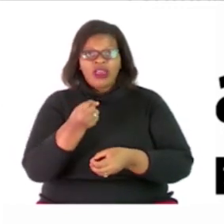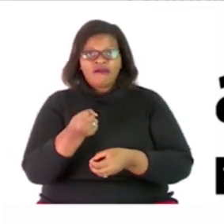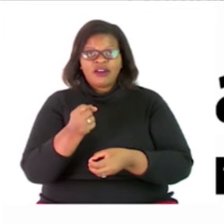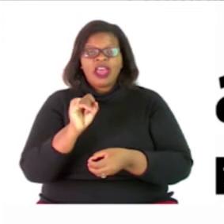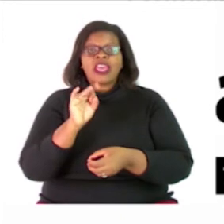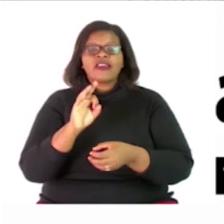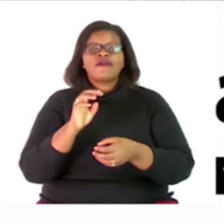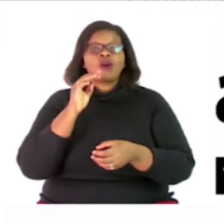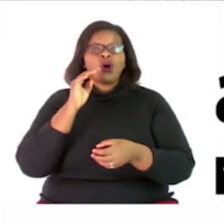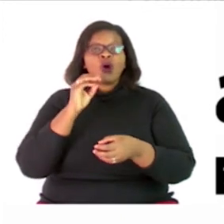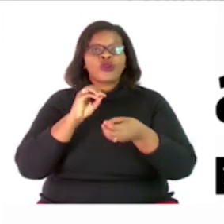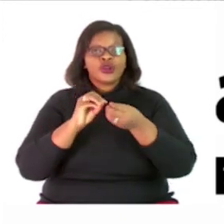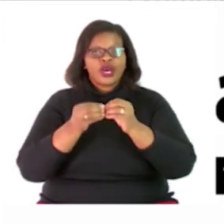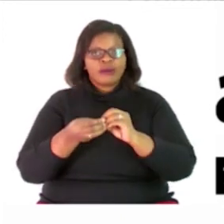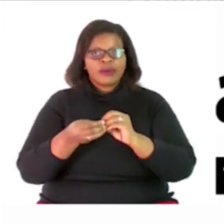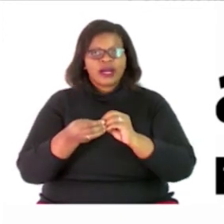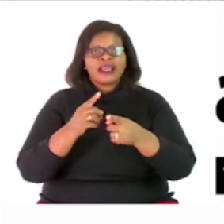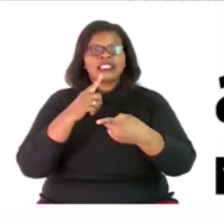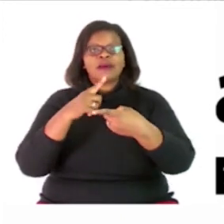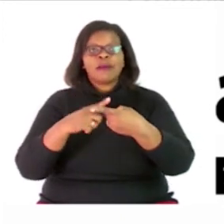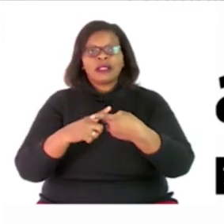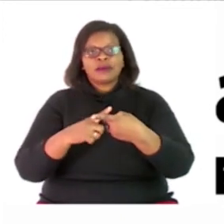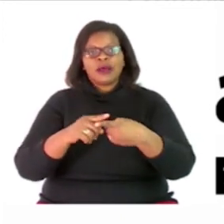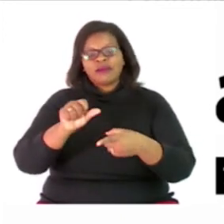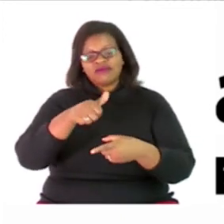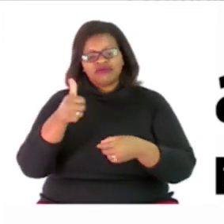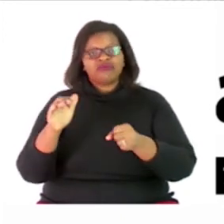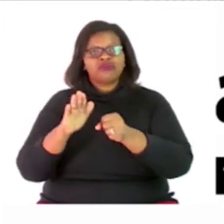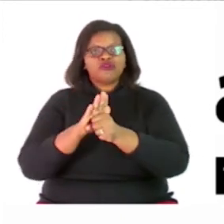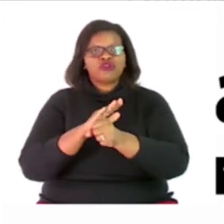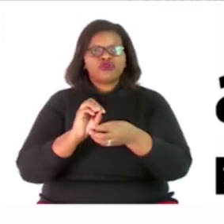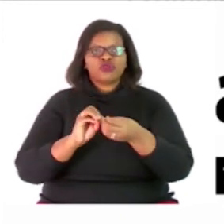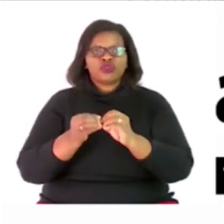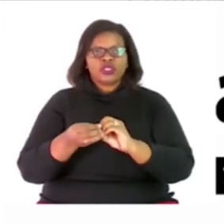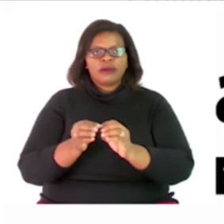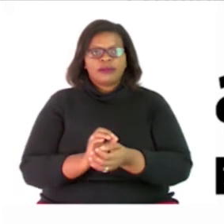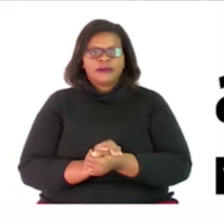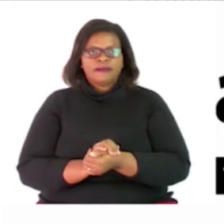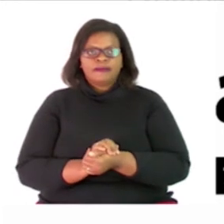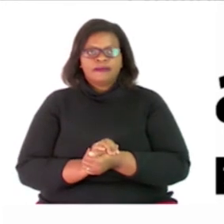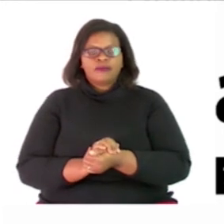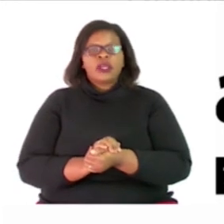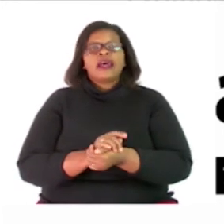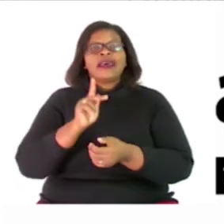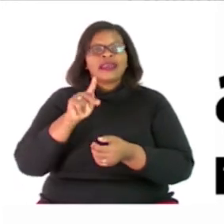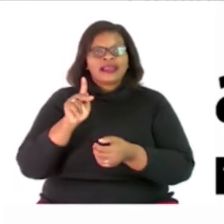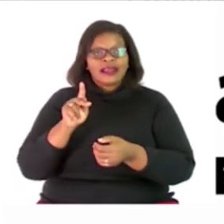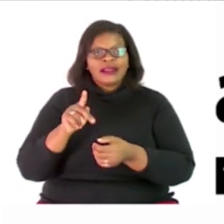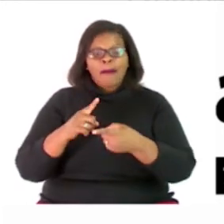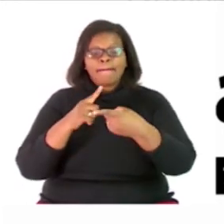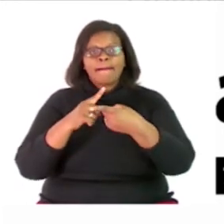that number is multiplied by another whole number again a multiple